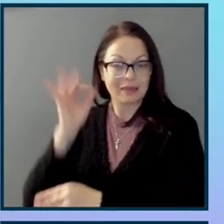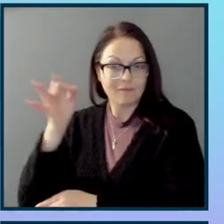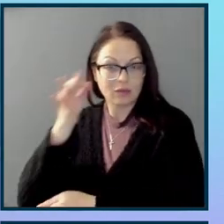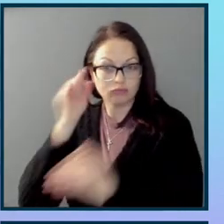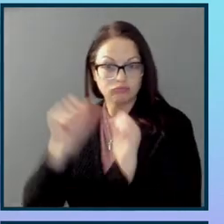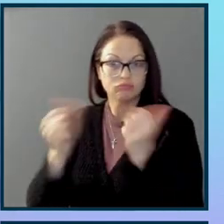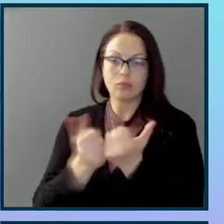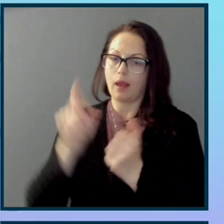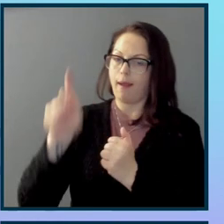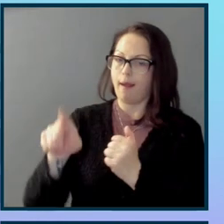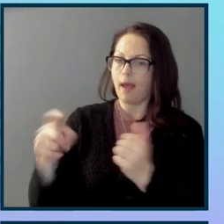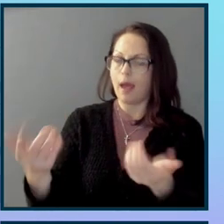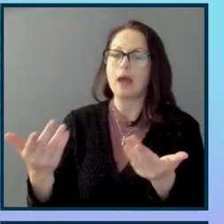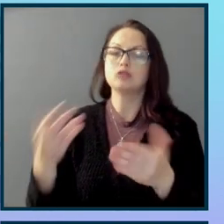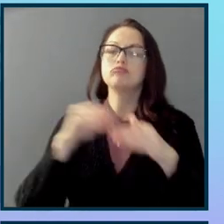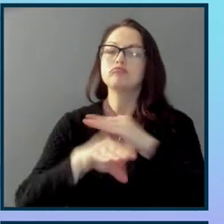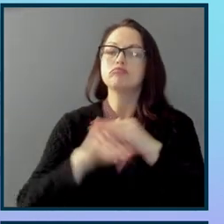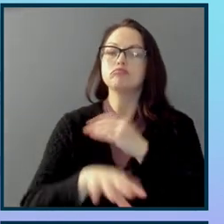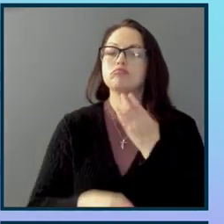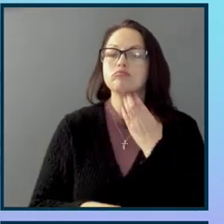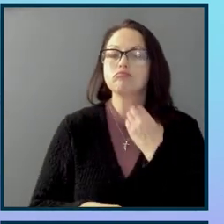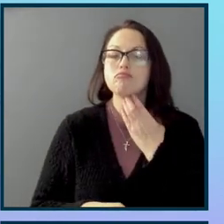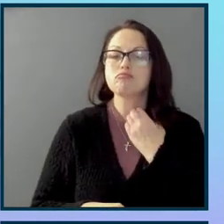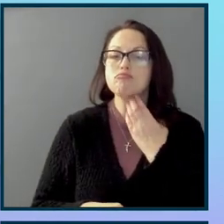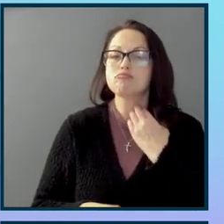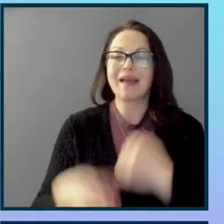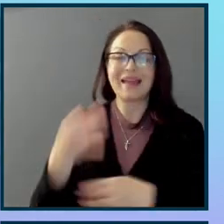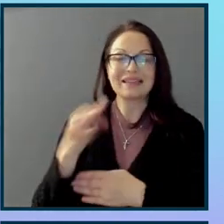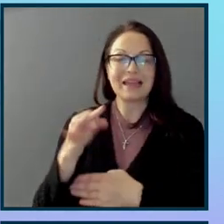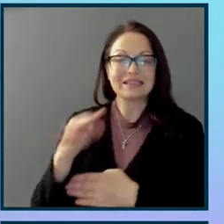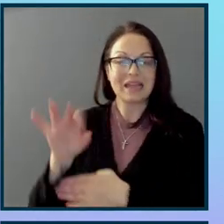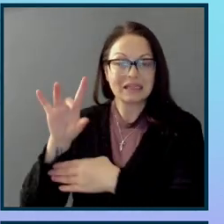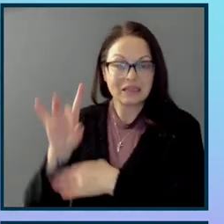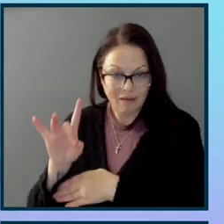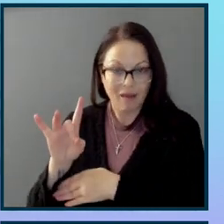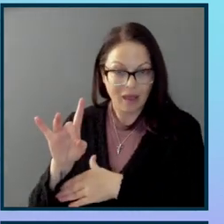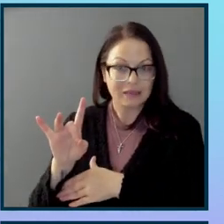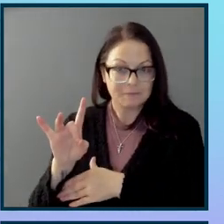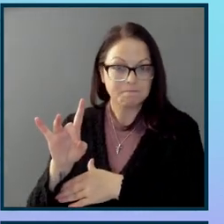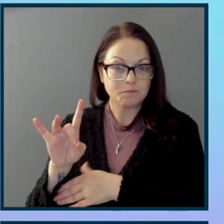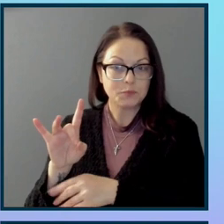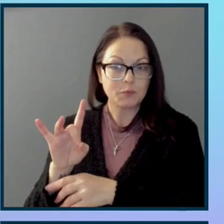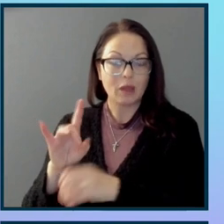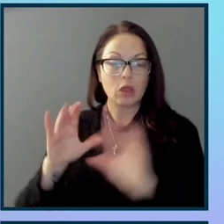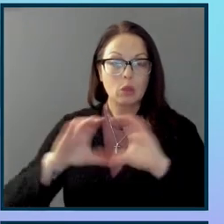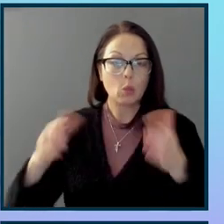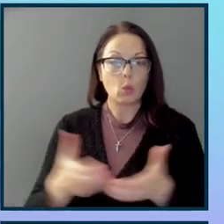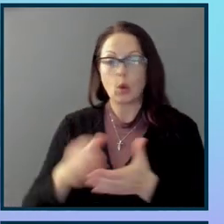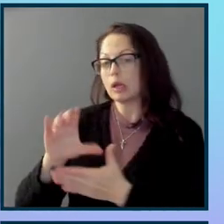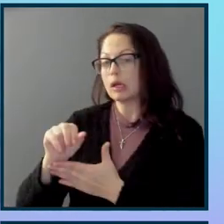accessible. In 1999, the World Wide Web Consortium, the people who make all the standards for the web,